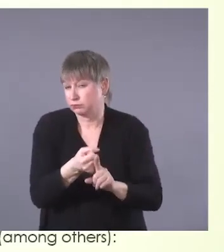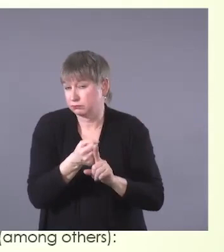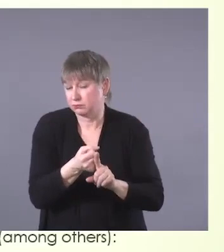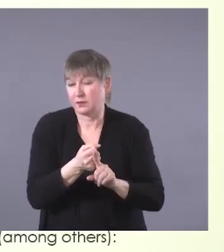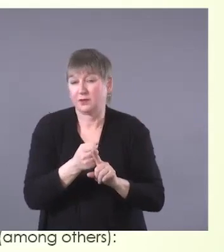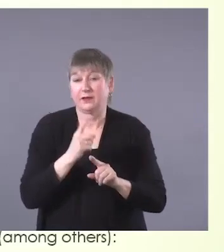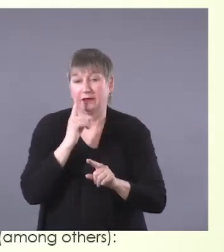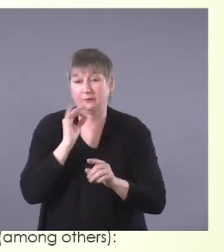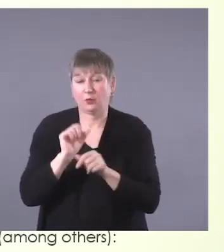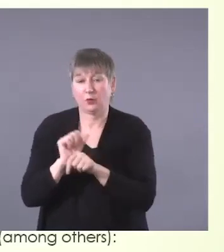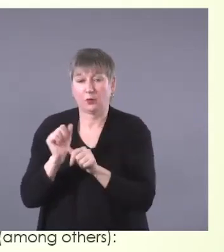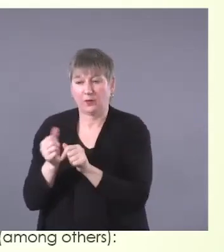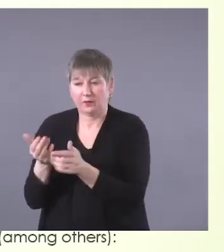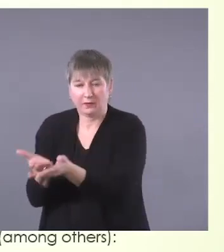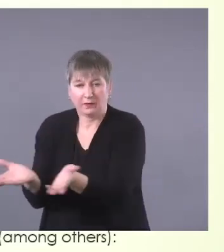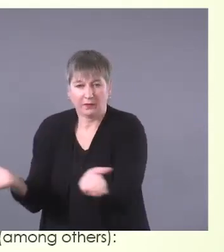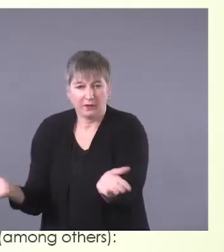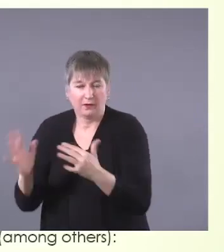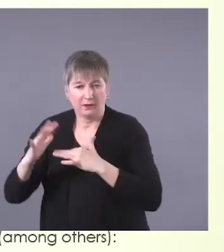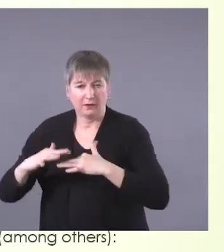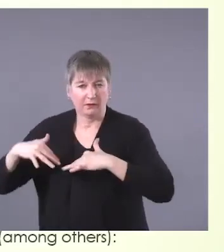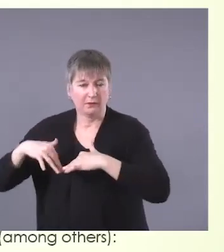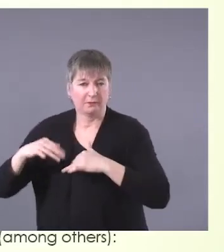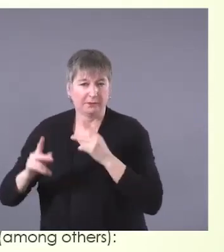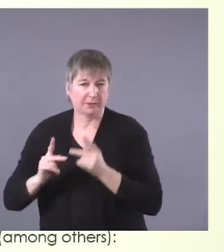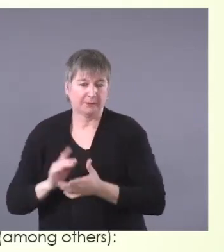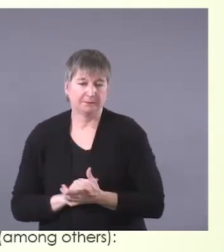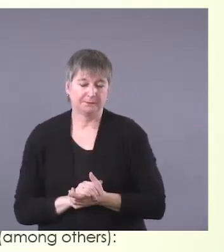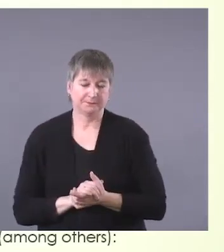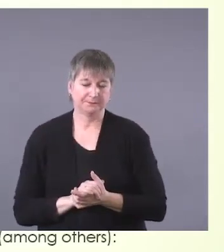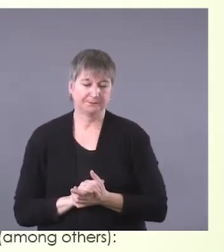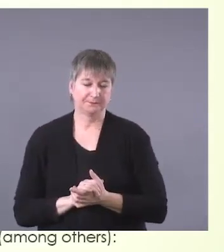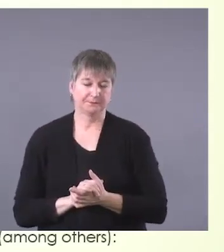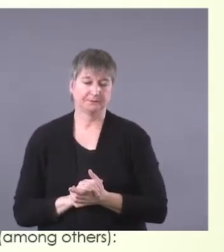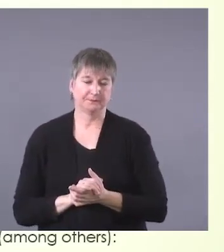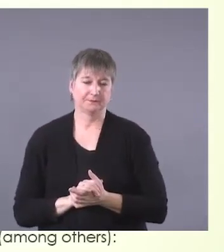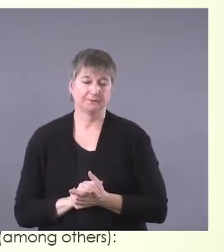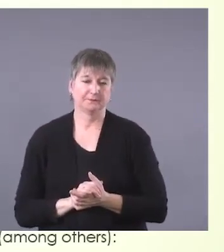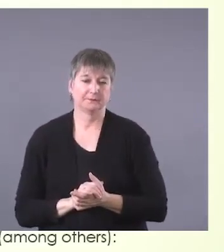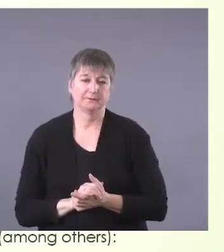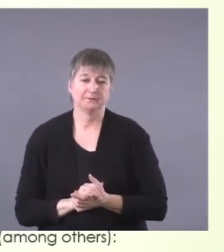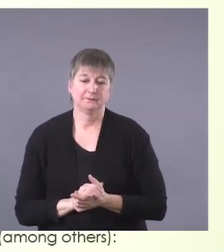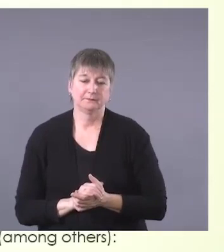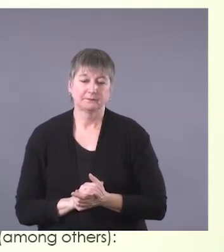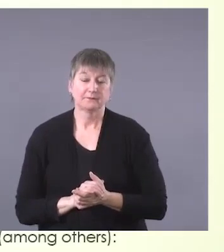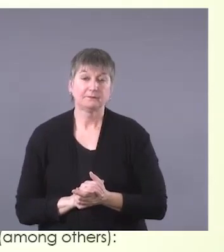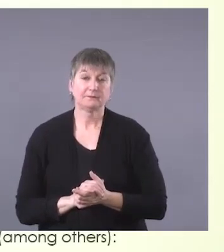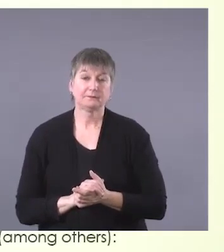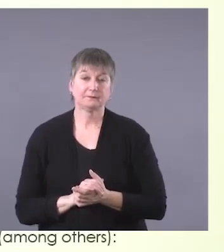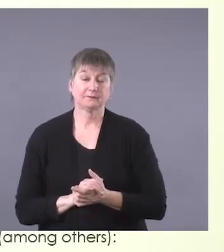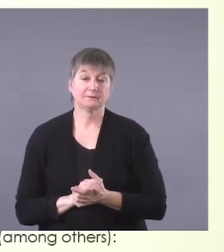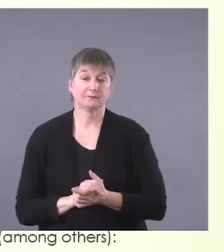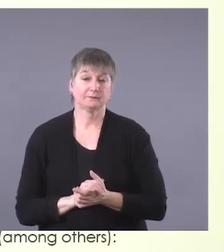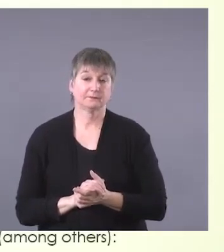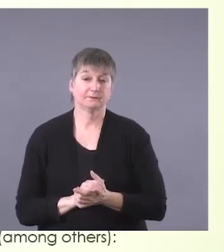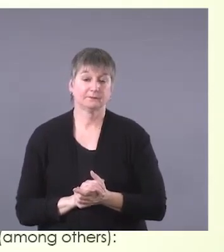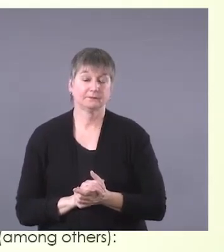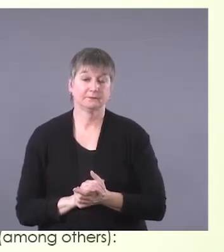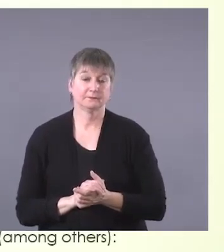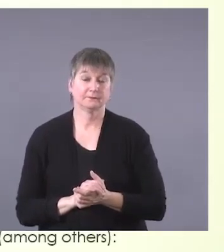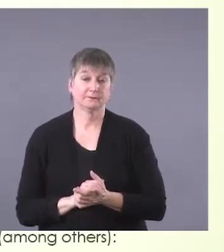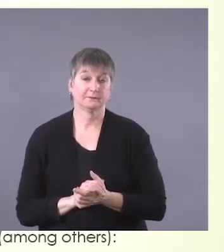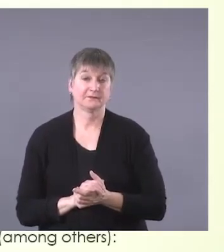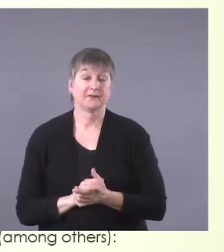Nations. So one of the considerations is to, through